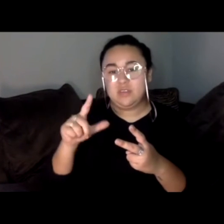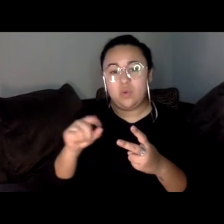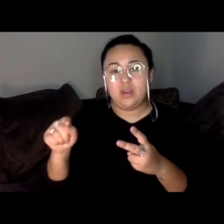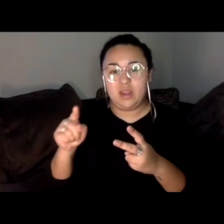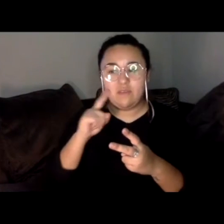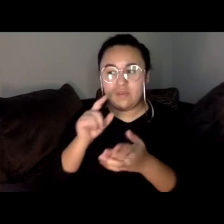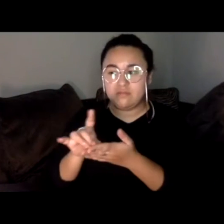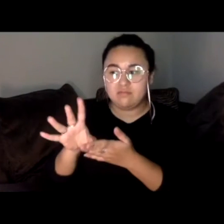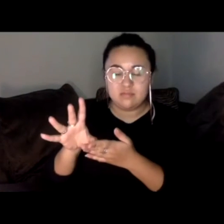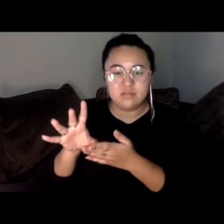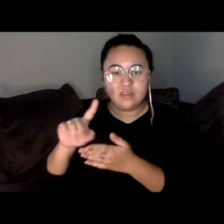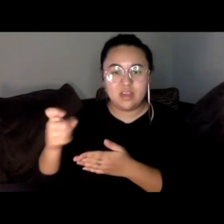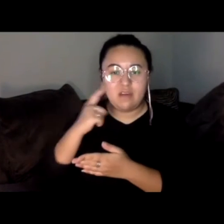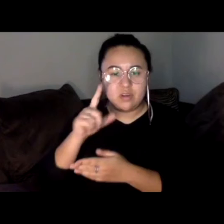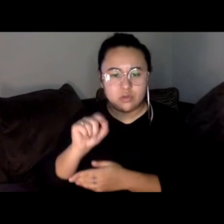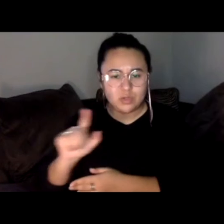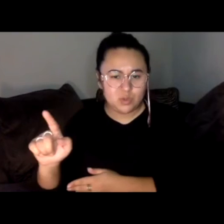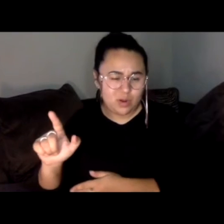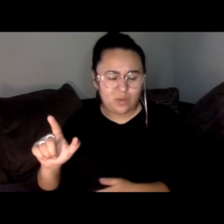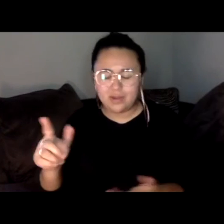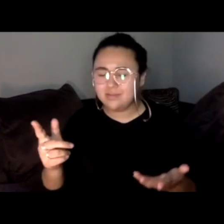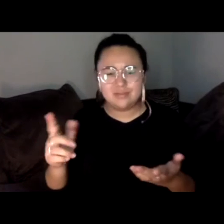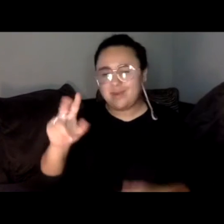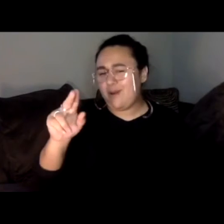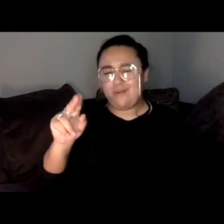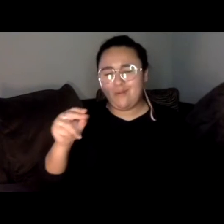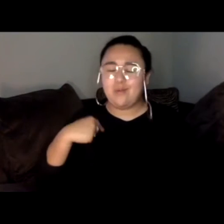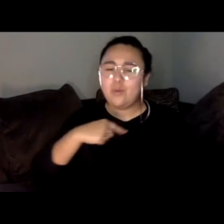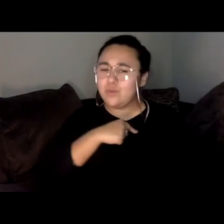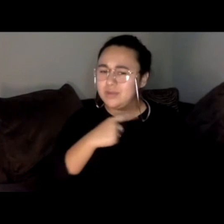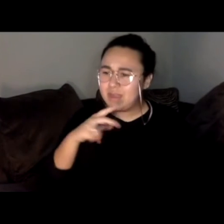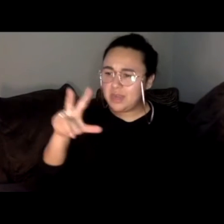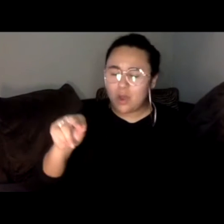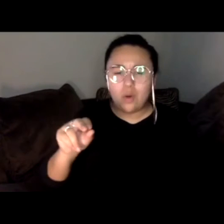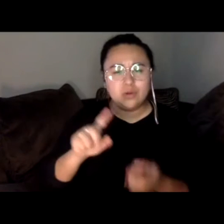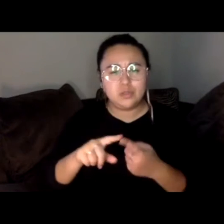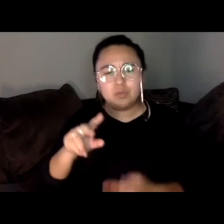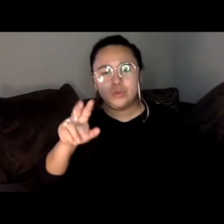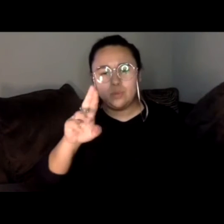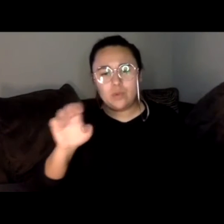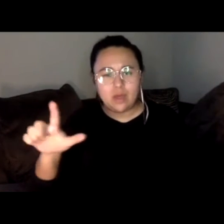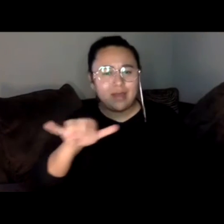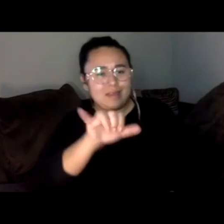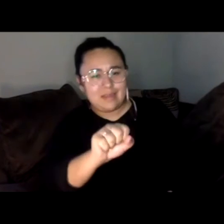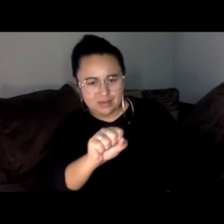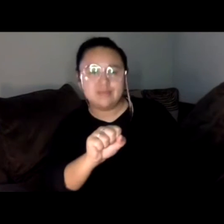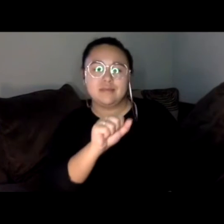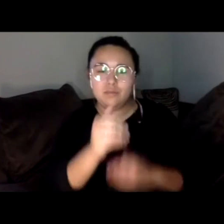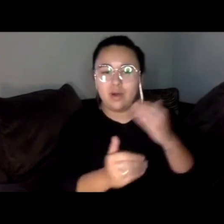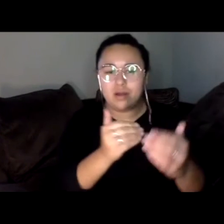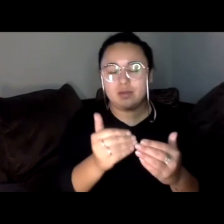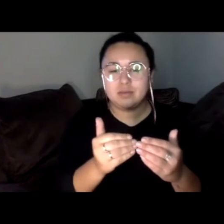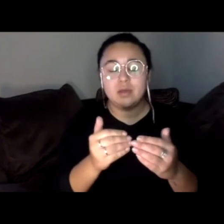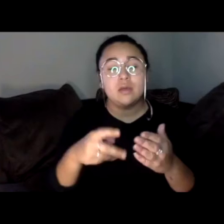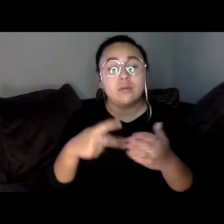Not on our watch. That's why we're saying no to the recall, yes to progress. So we've got a packed program for you